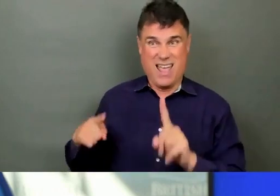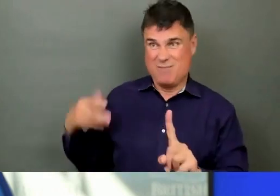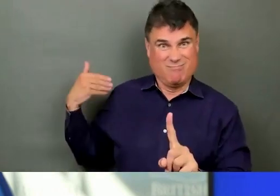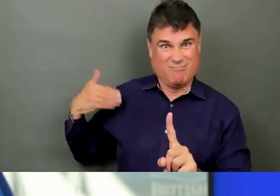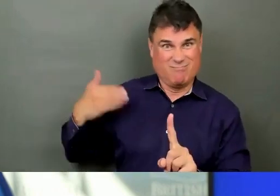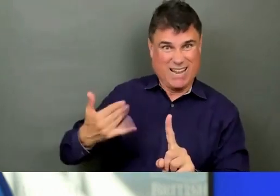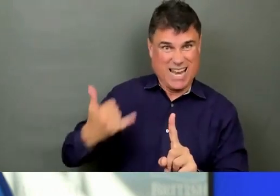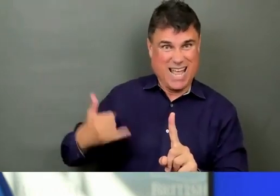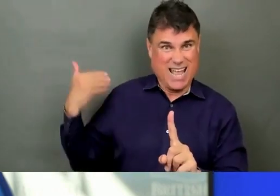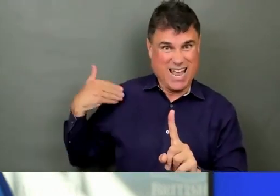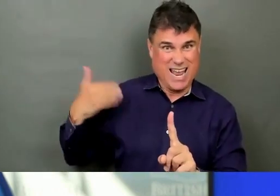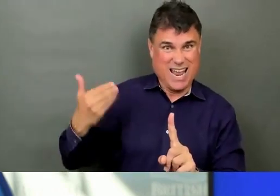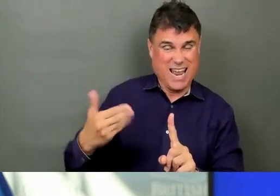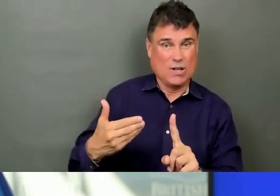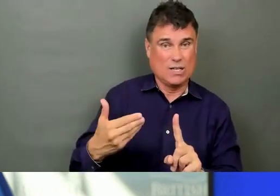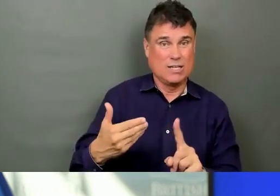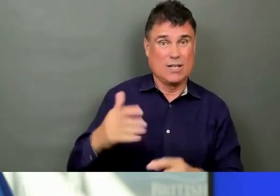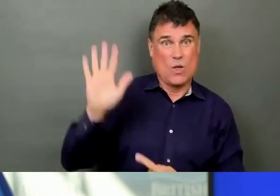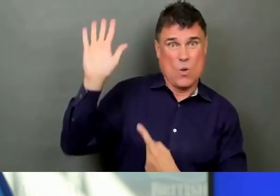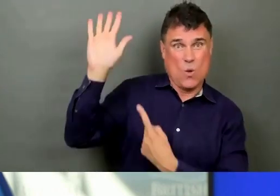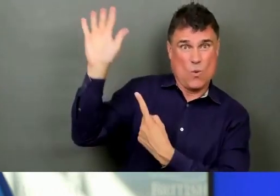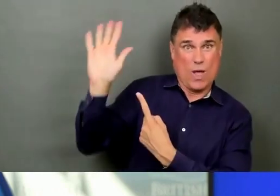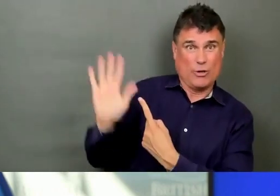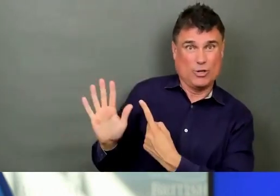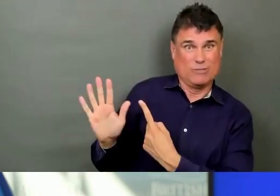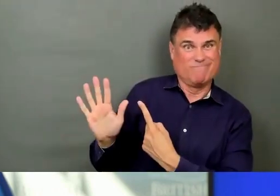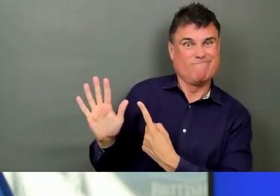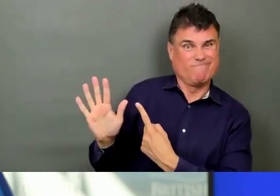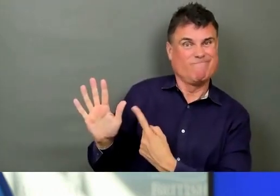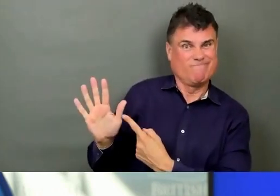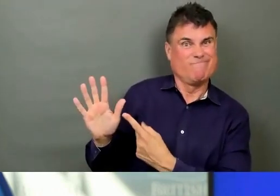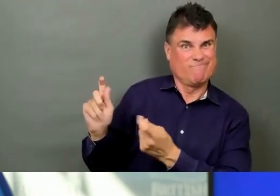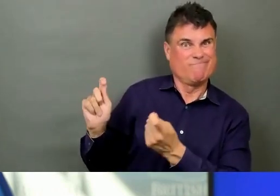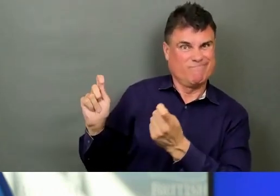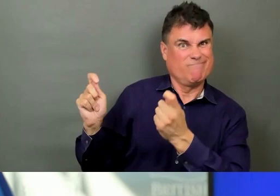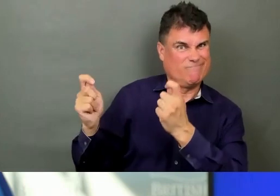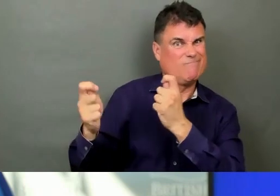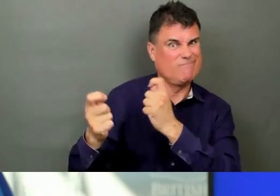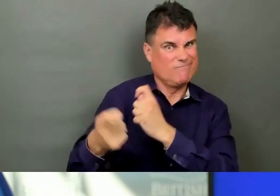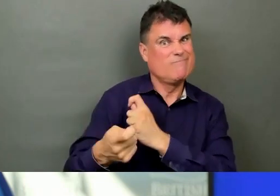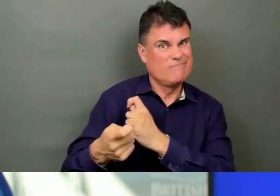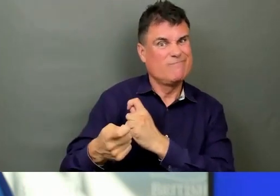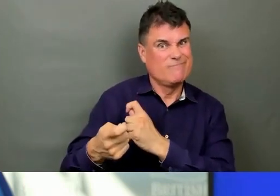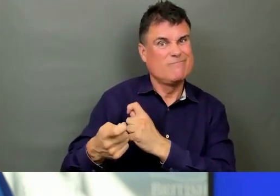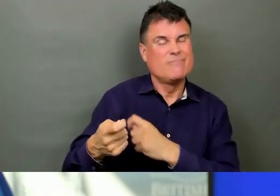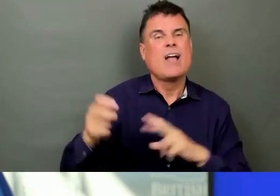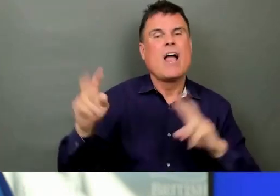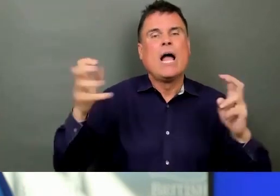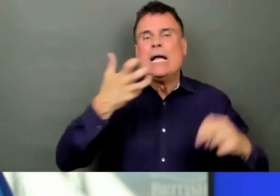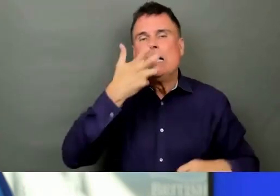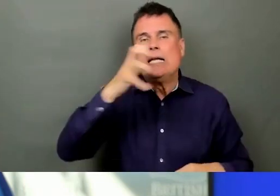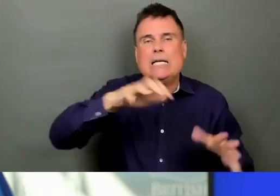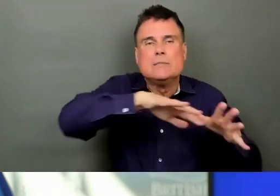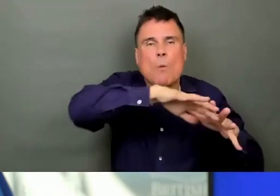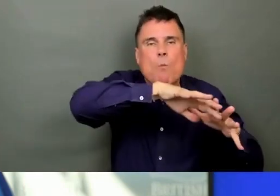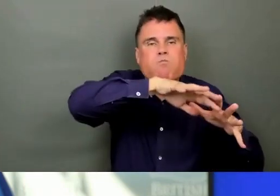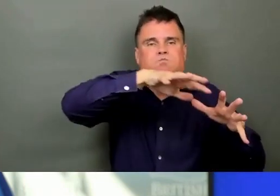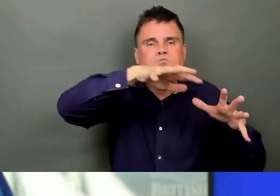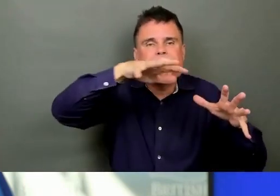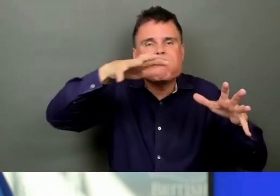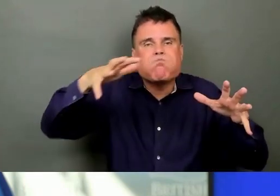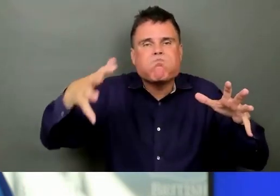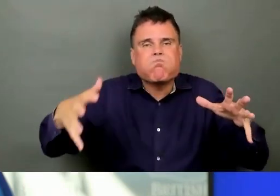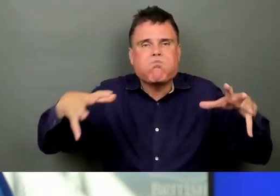heat event in the recent history of the province. Let's say the most comparable one was from